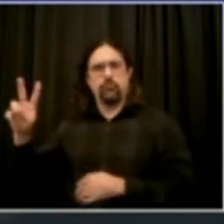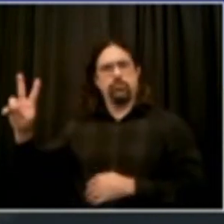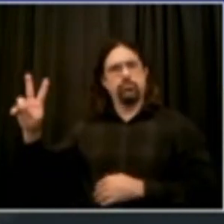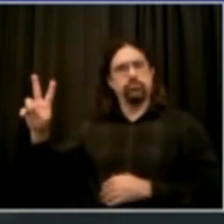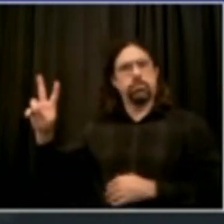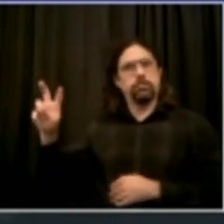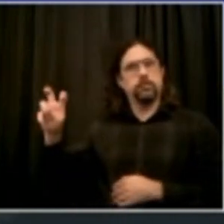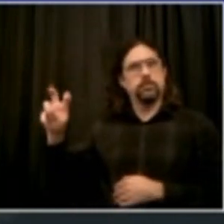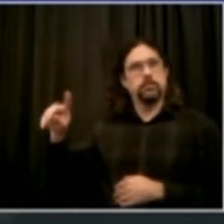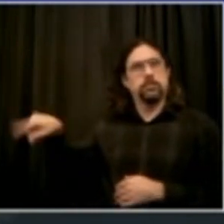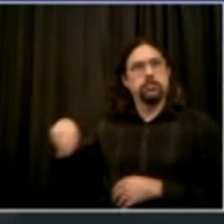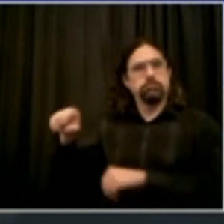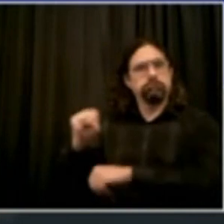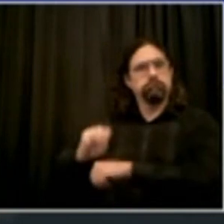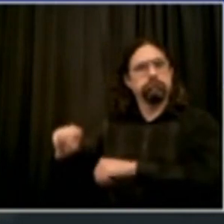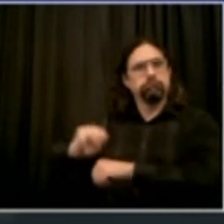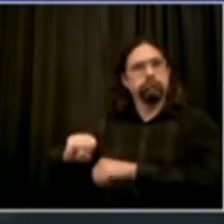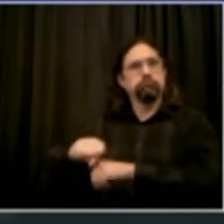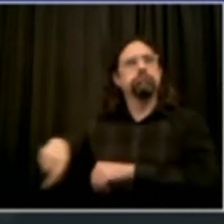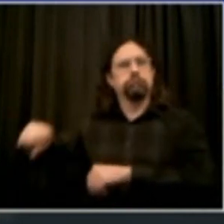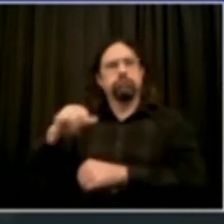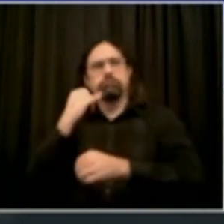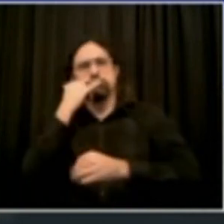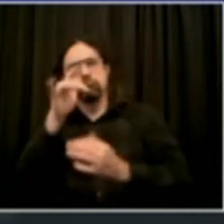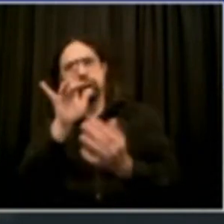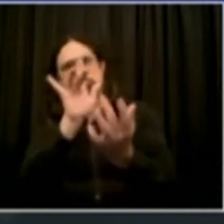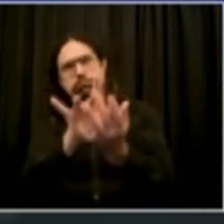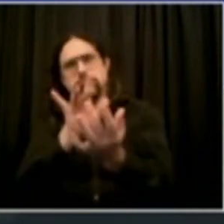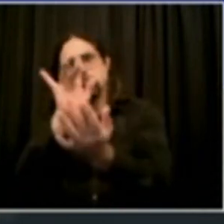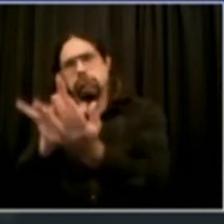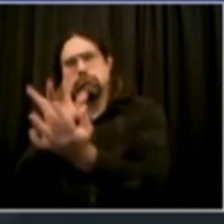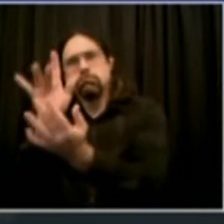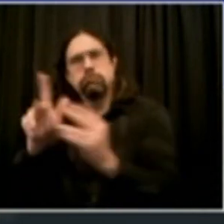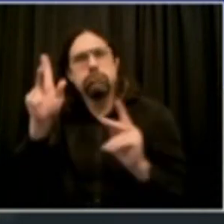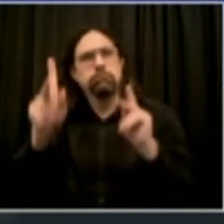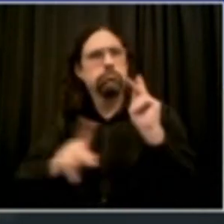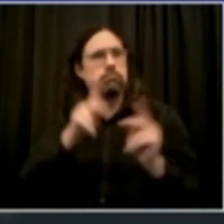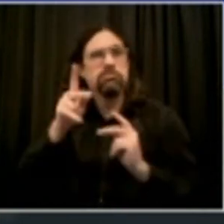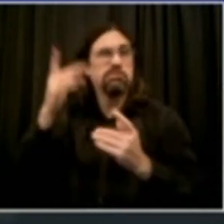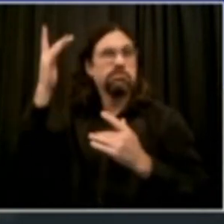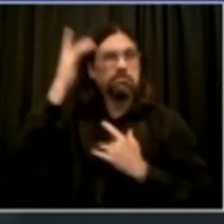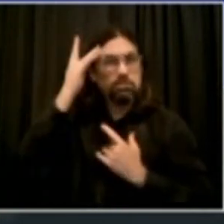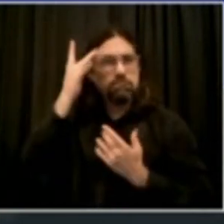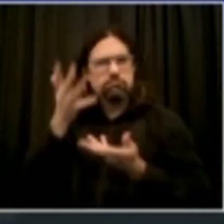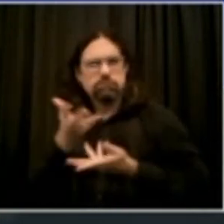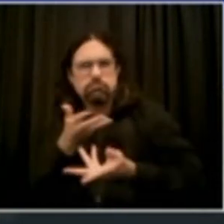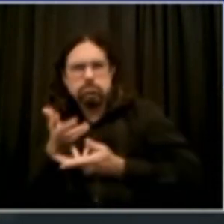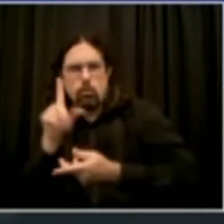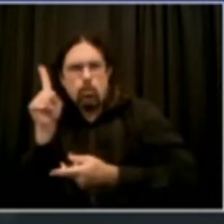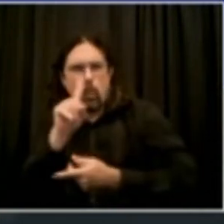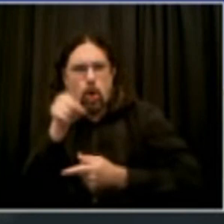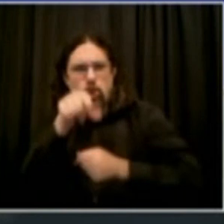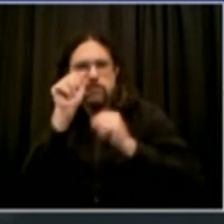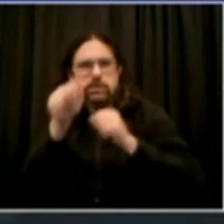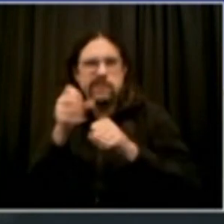to about 5,000-plus city services, including prescription medication delivery, as well as mental health